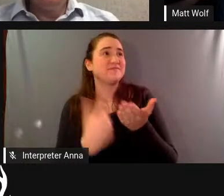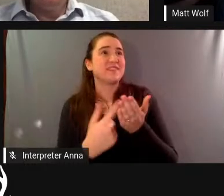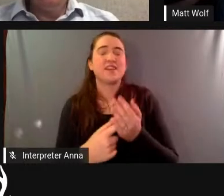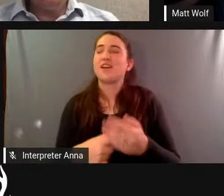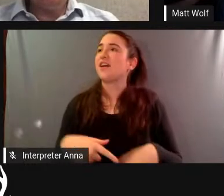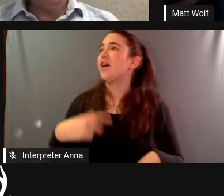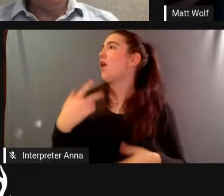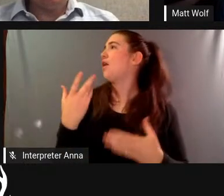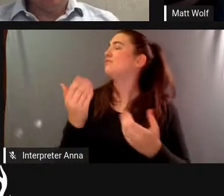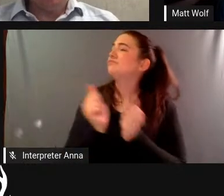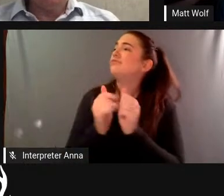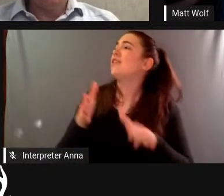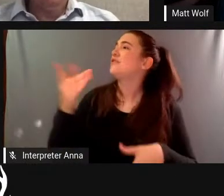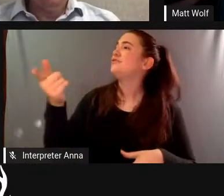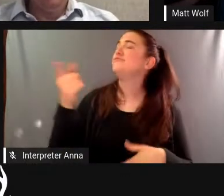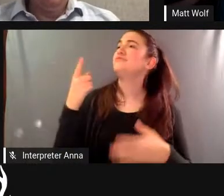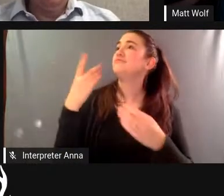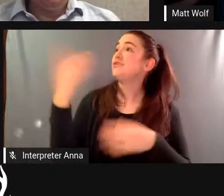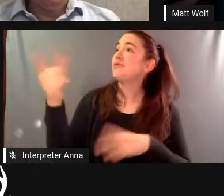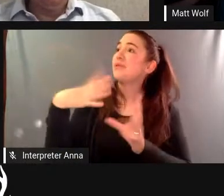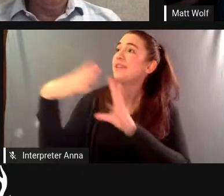without you mark you're the star